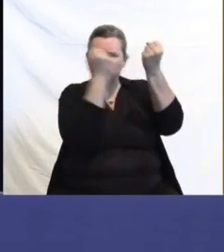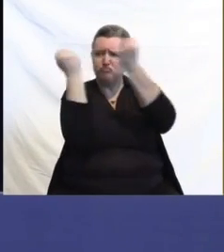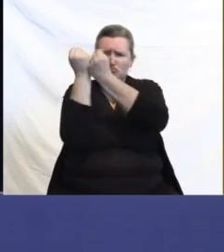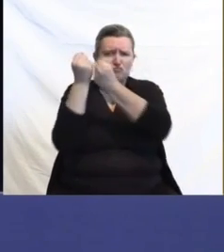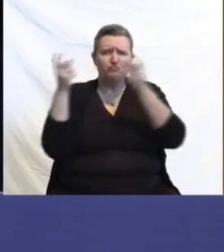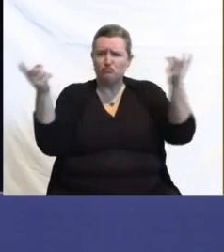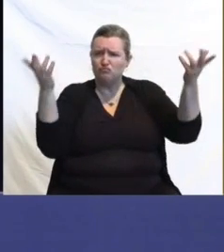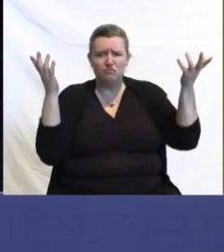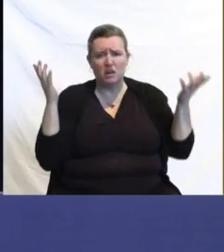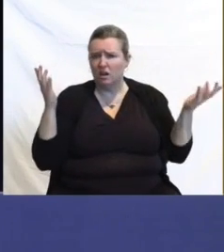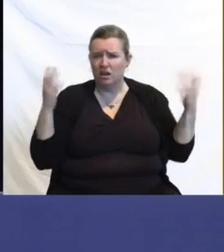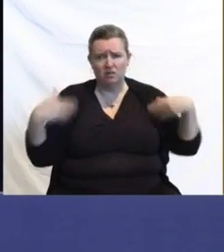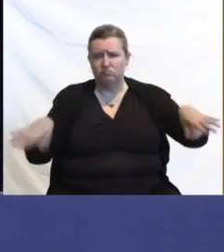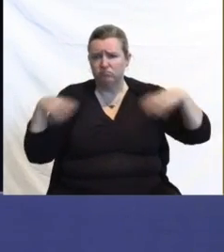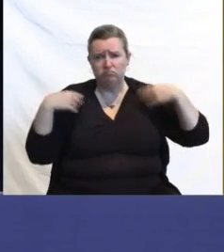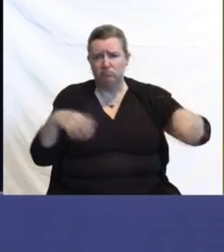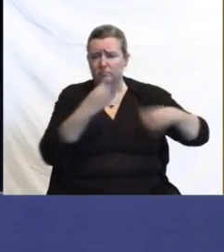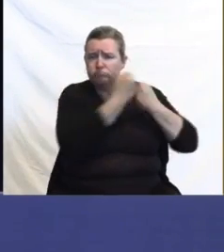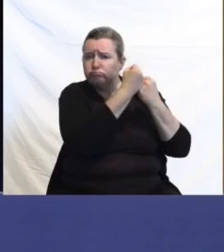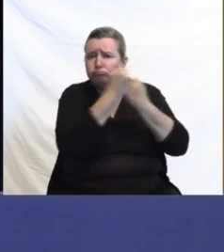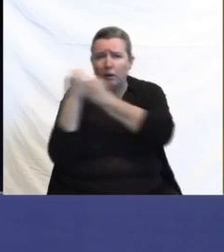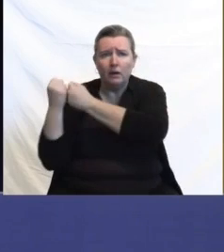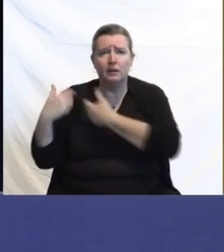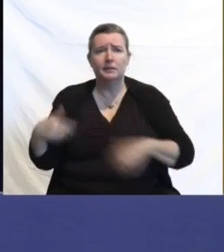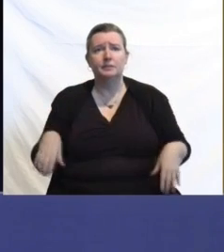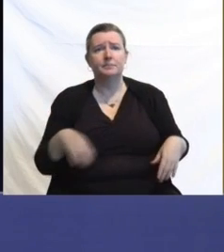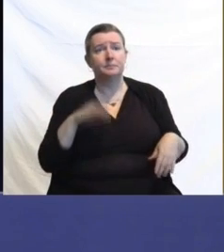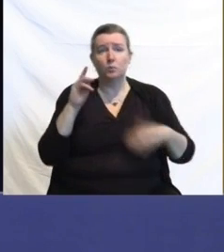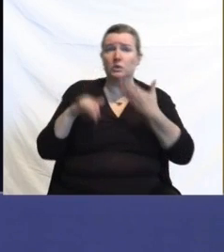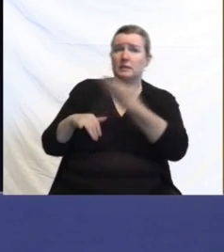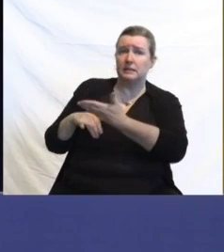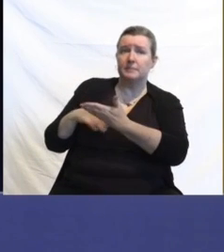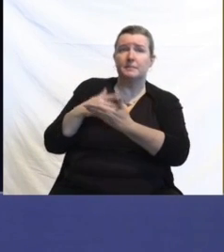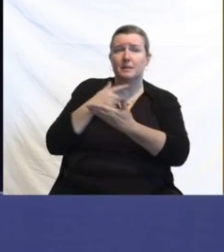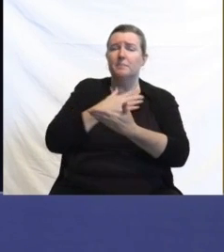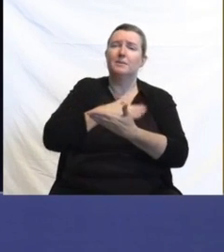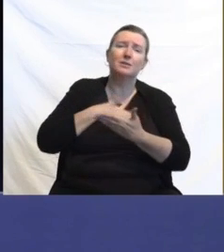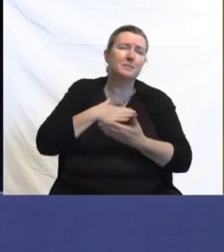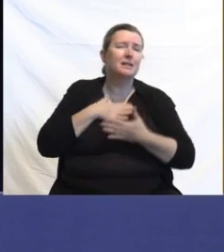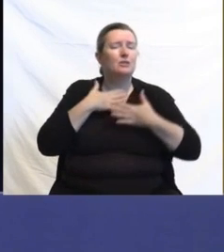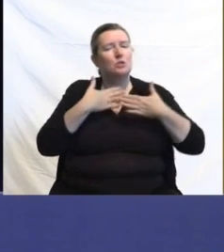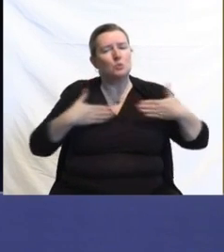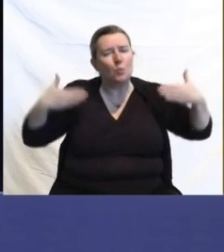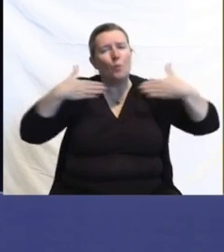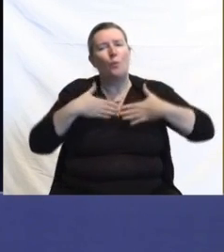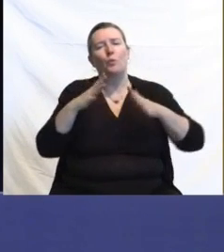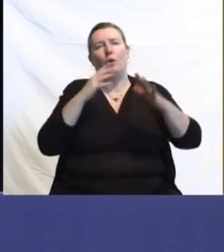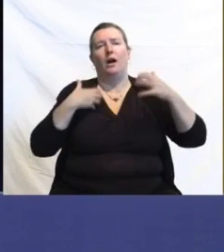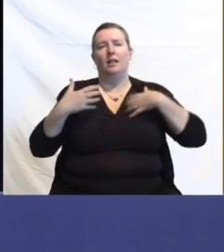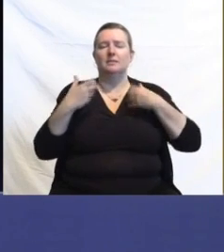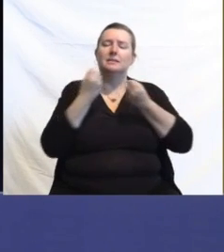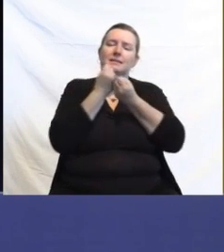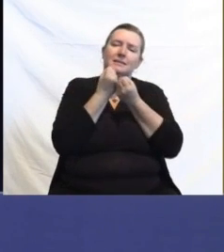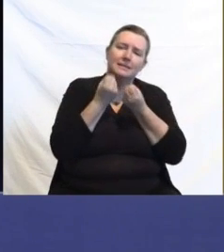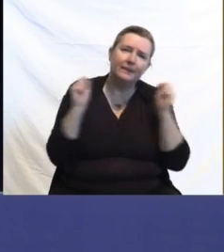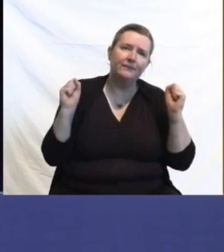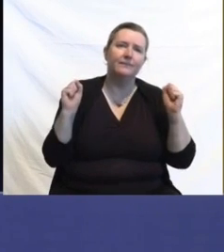said and something that you've said. Please, please, please enjoy this holiday, but enjoy it safely and responsibly at every level.